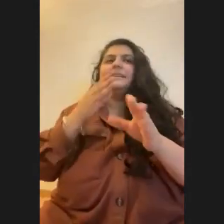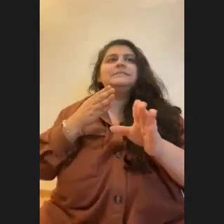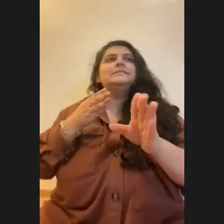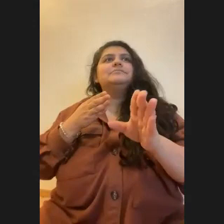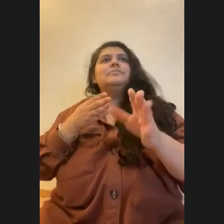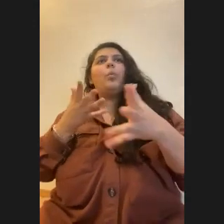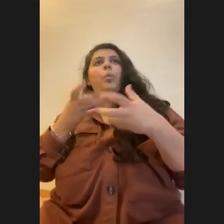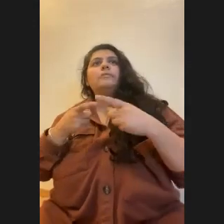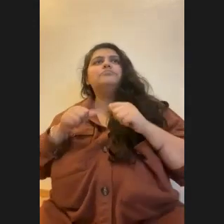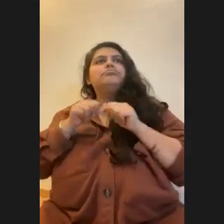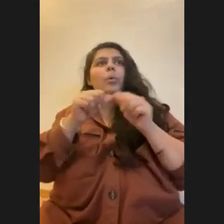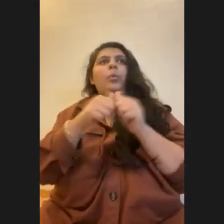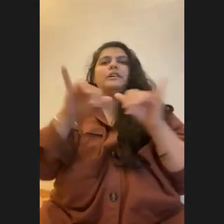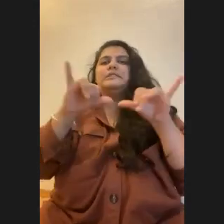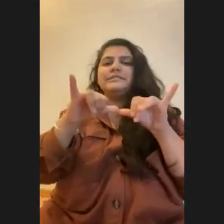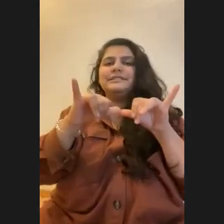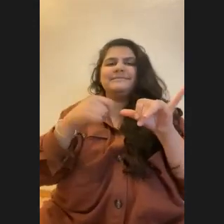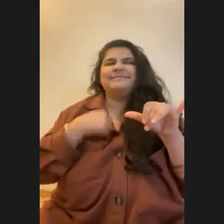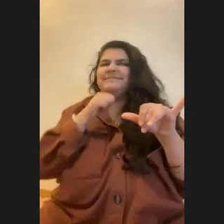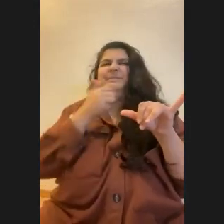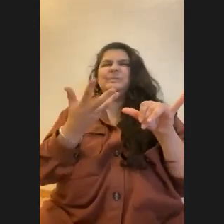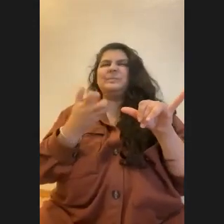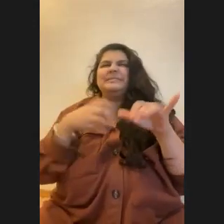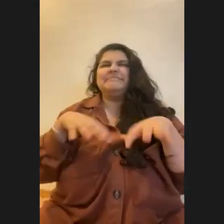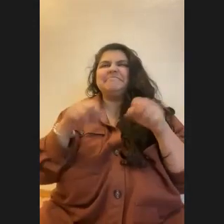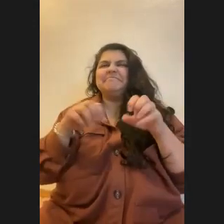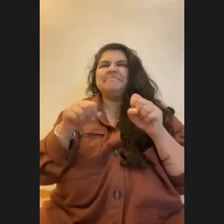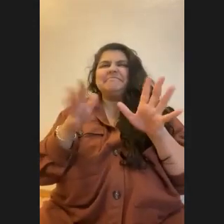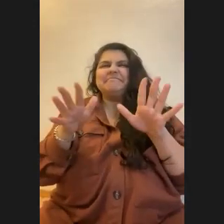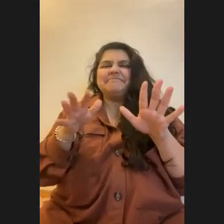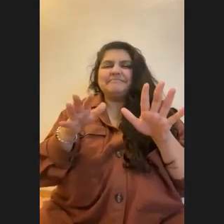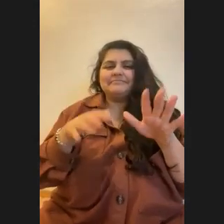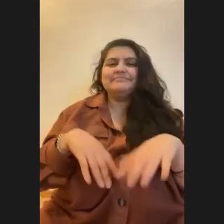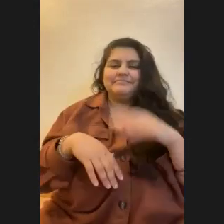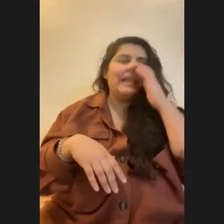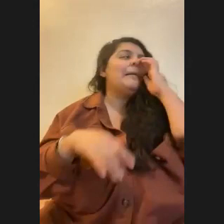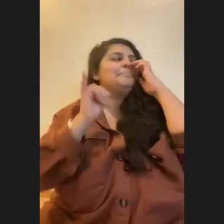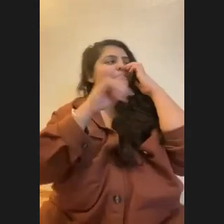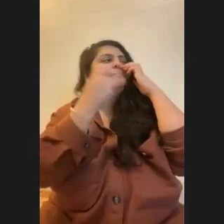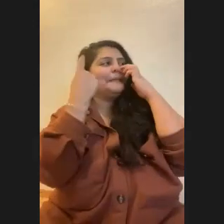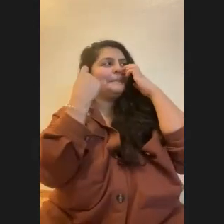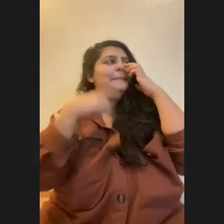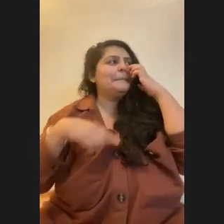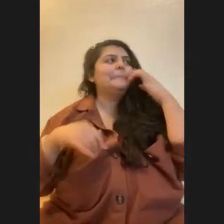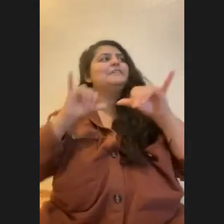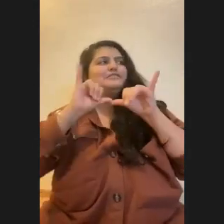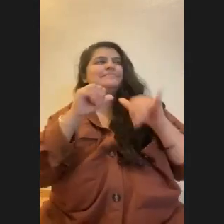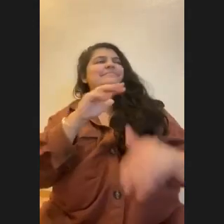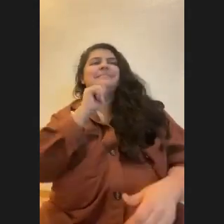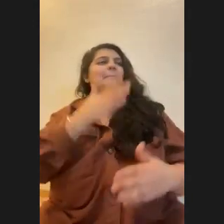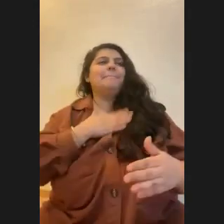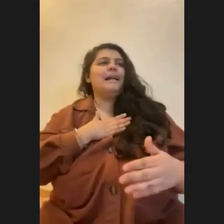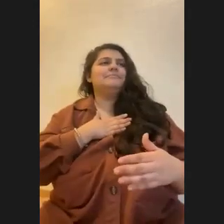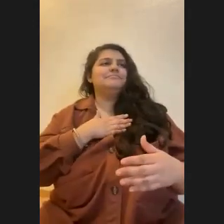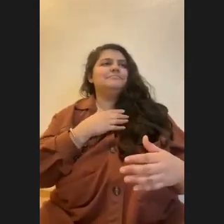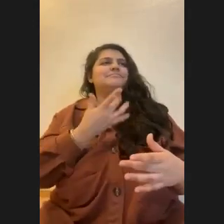I don't really want to take any more engineering classes. Fair enough. Yeah. engineering was also never my strong suit. I ended up being a